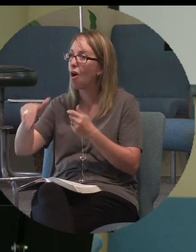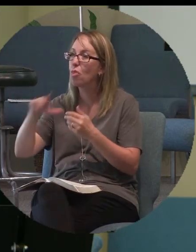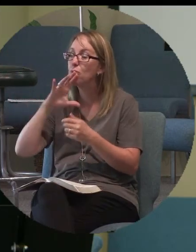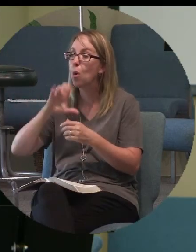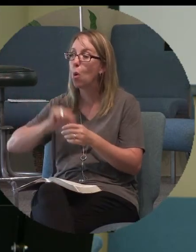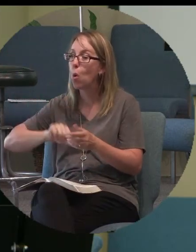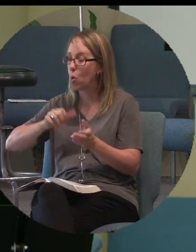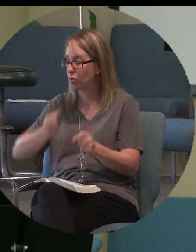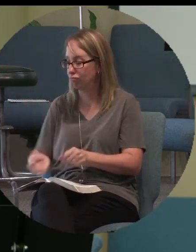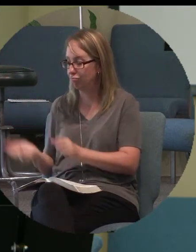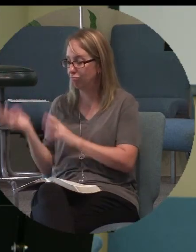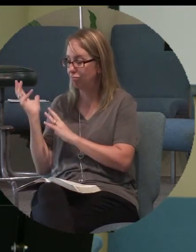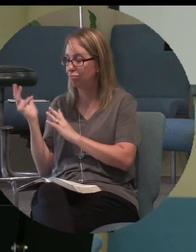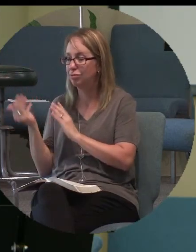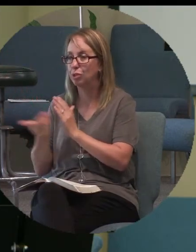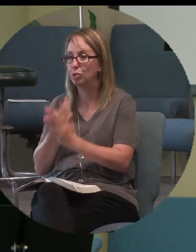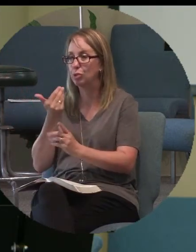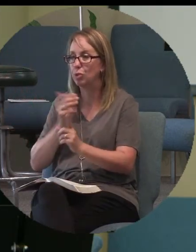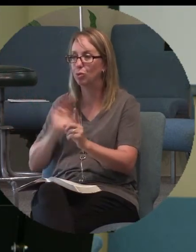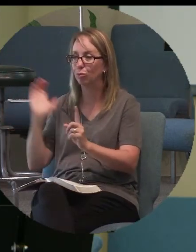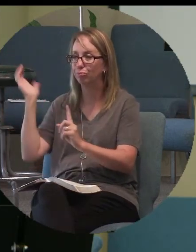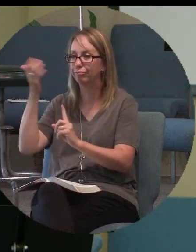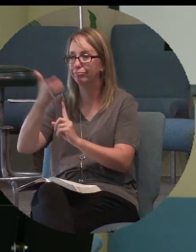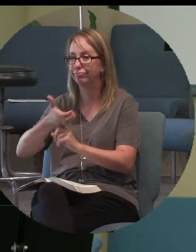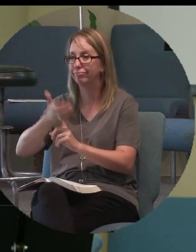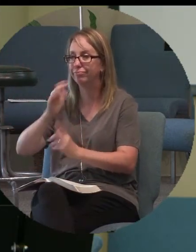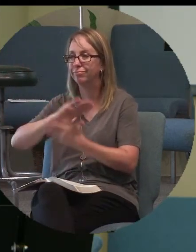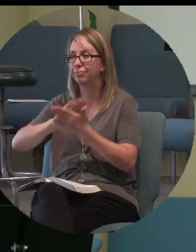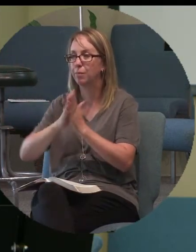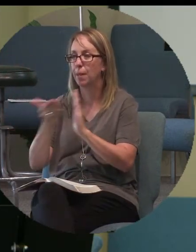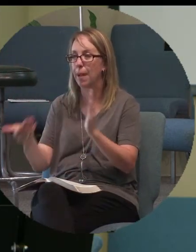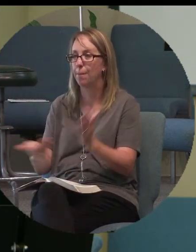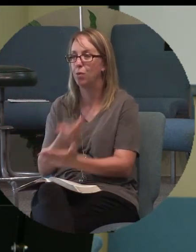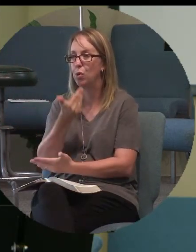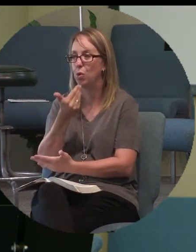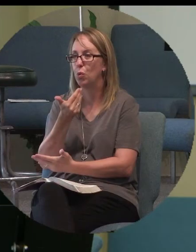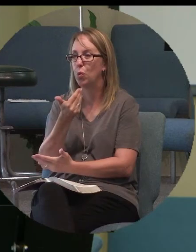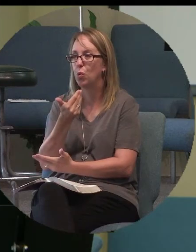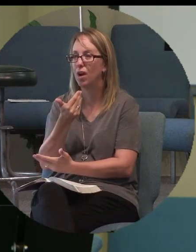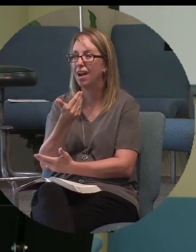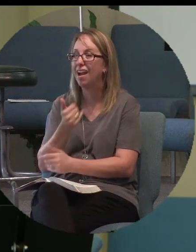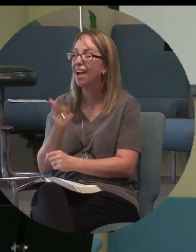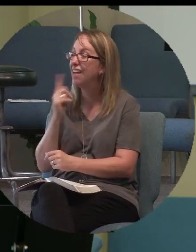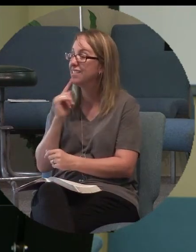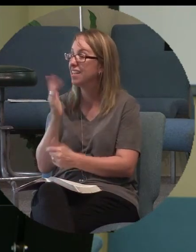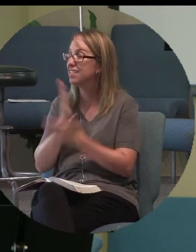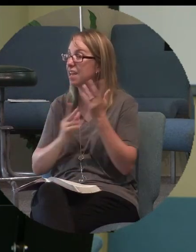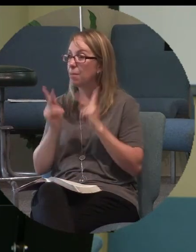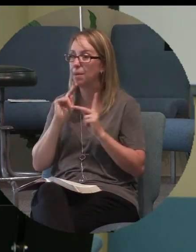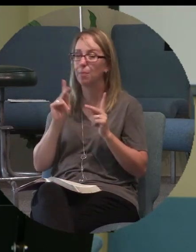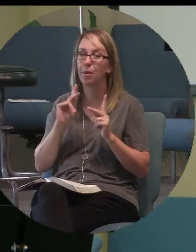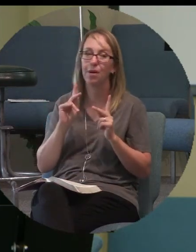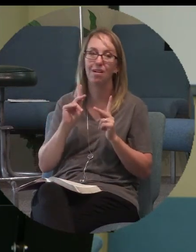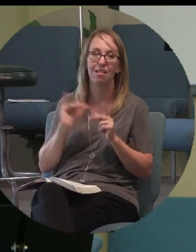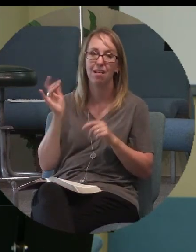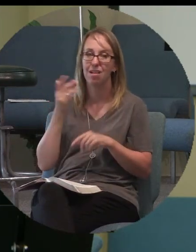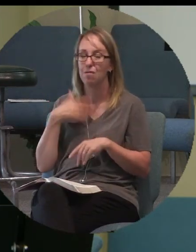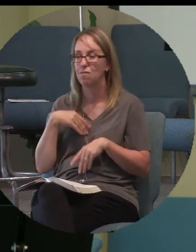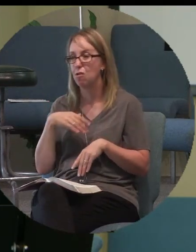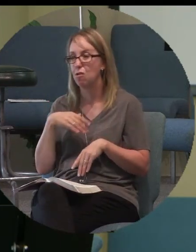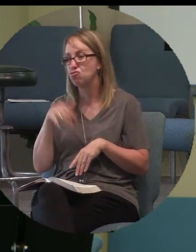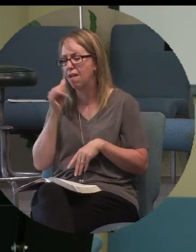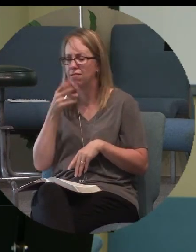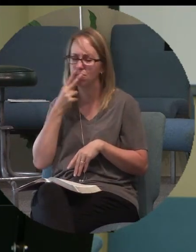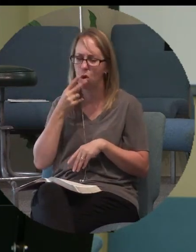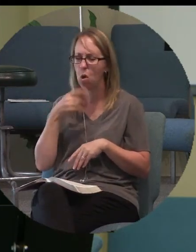was passed away and behold everything had become new. And there's some that you know never drank never smoked never cussed and never did anything